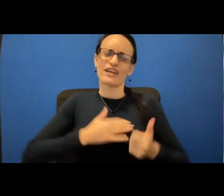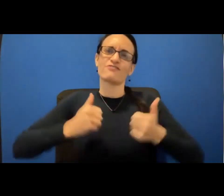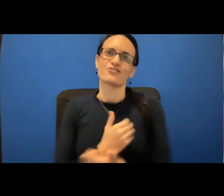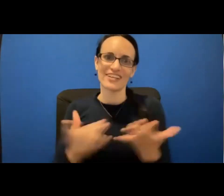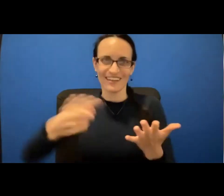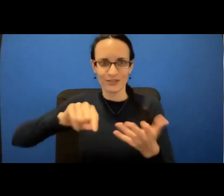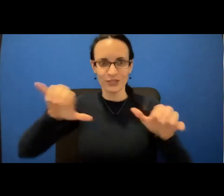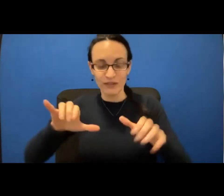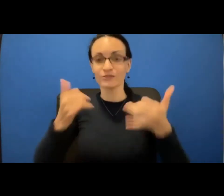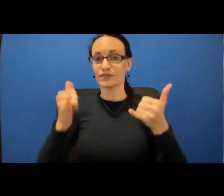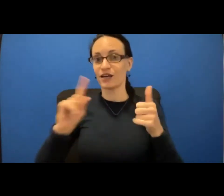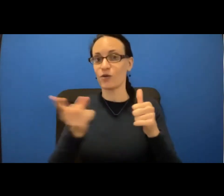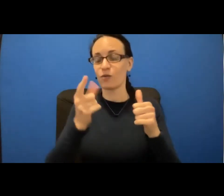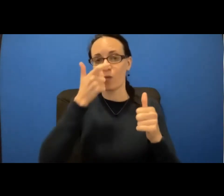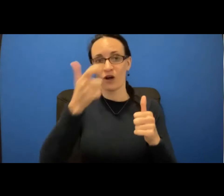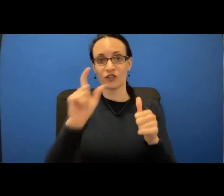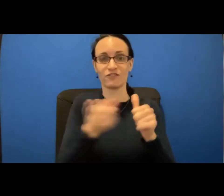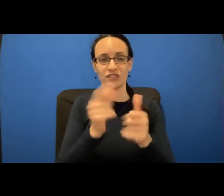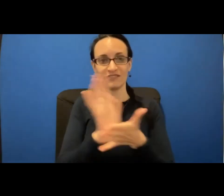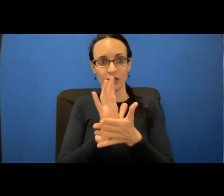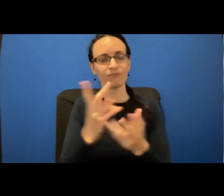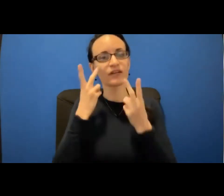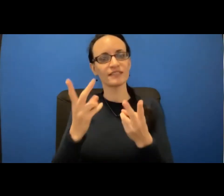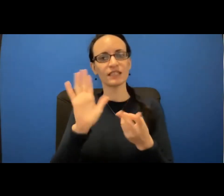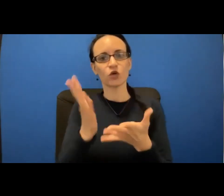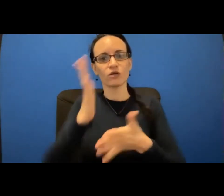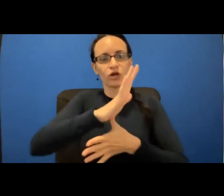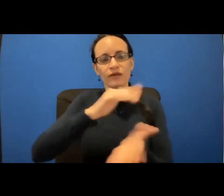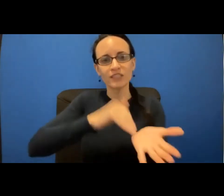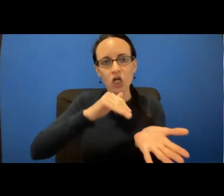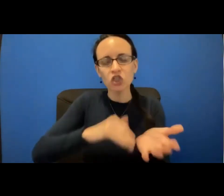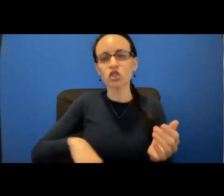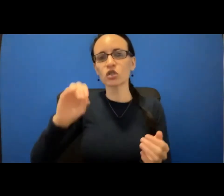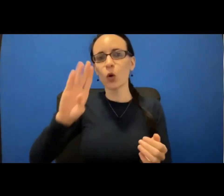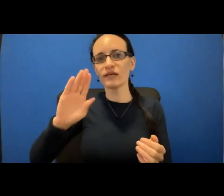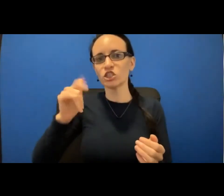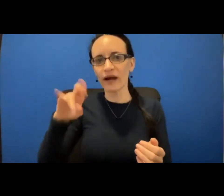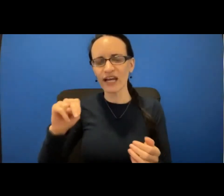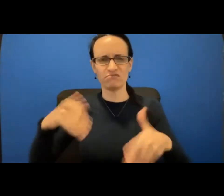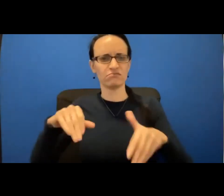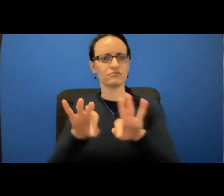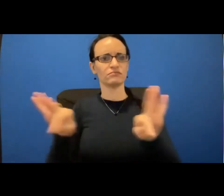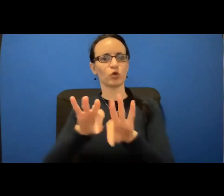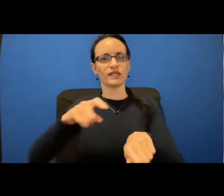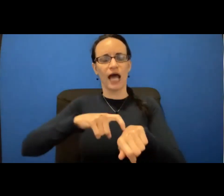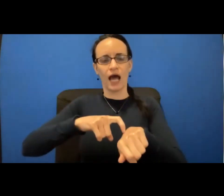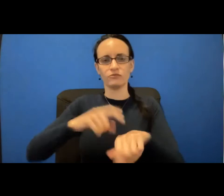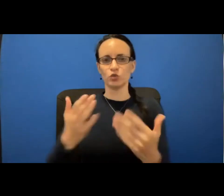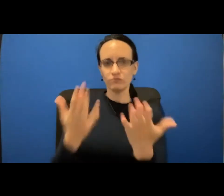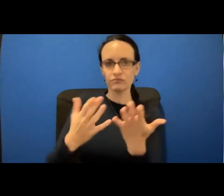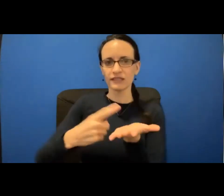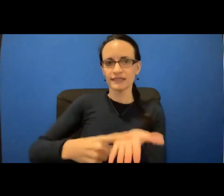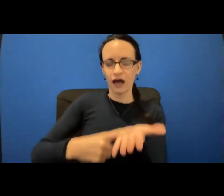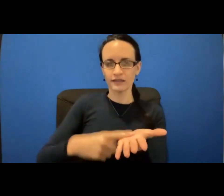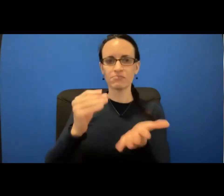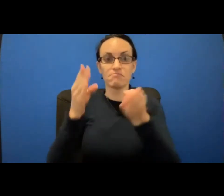look at our first video. You know, a visit to your primary care provider or OBGYN is certainly an important time to discuss and map out